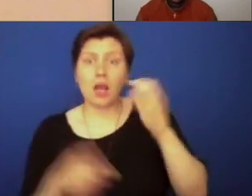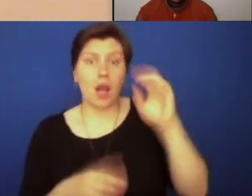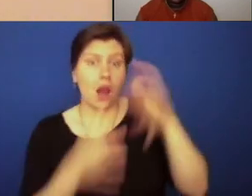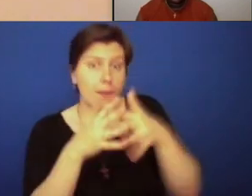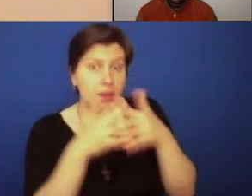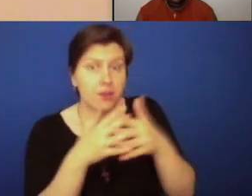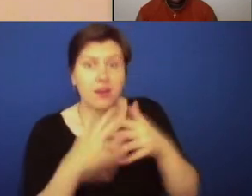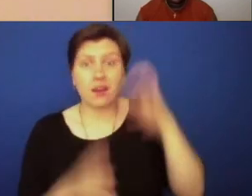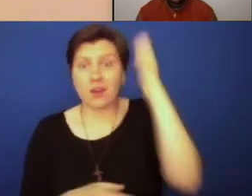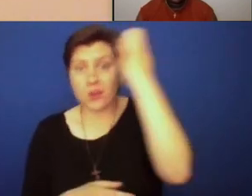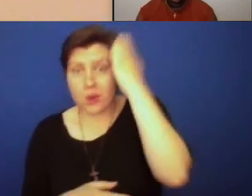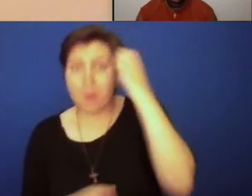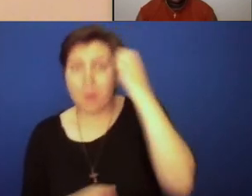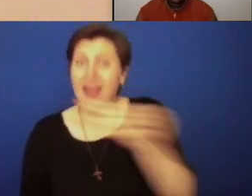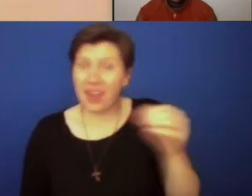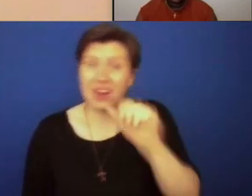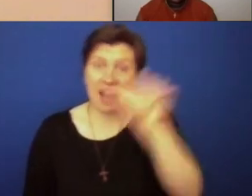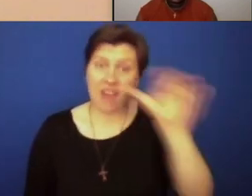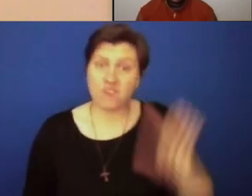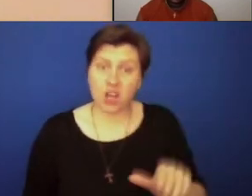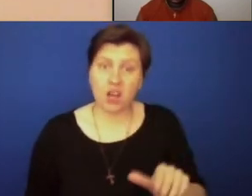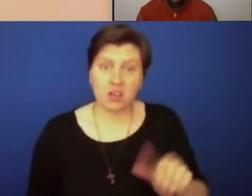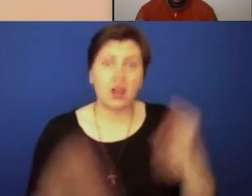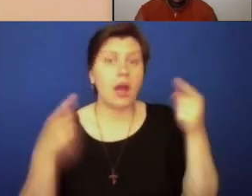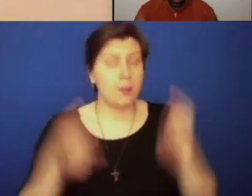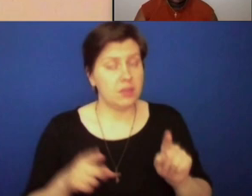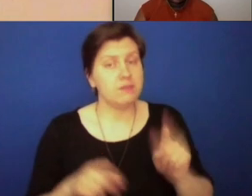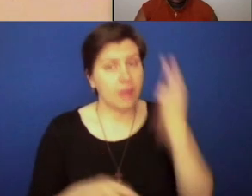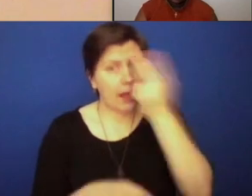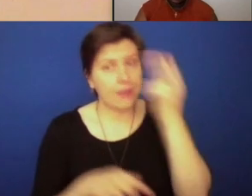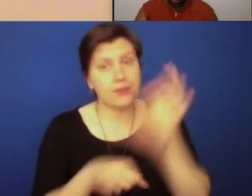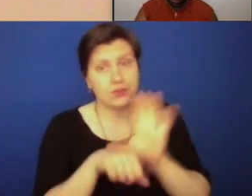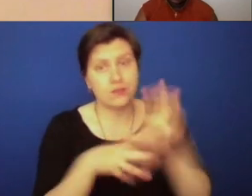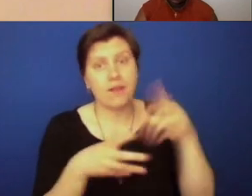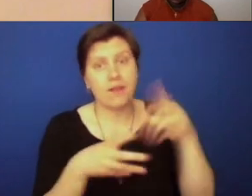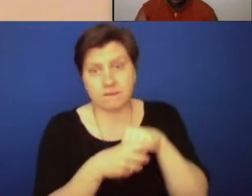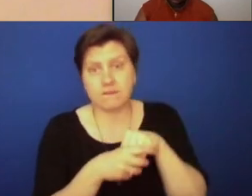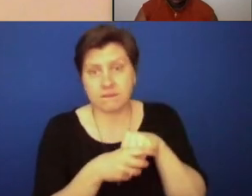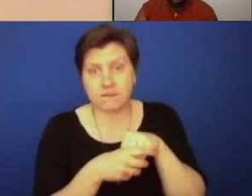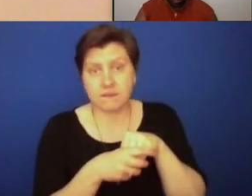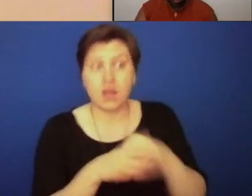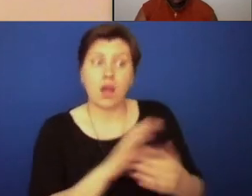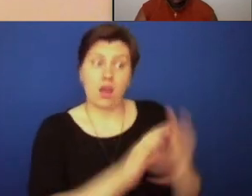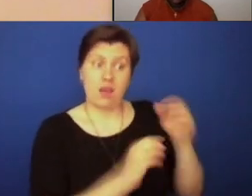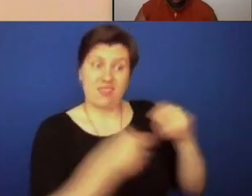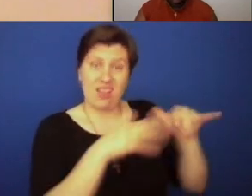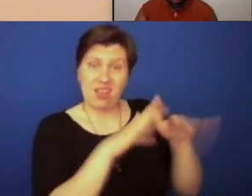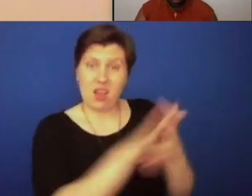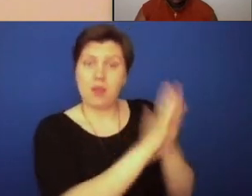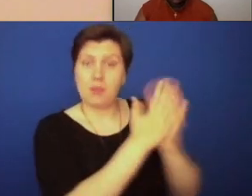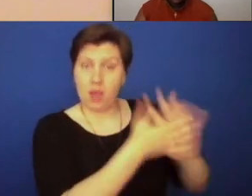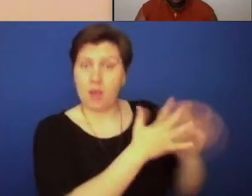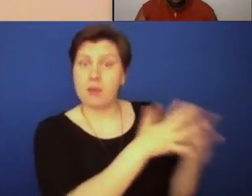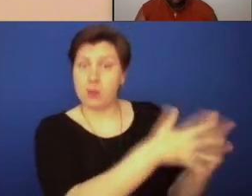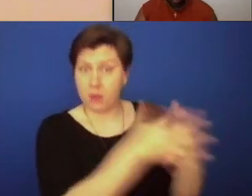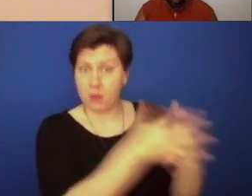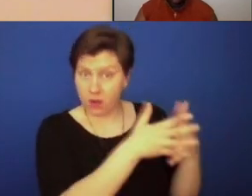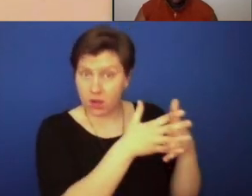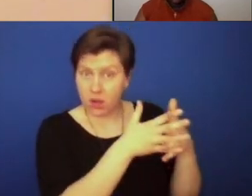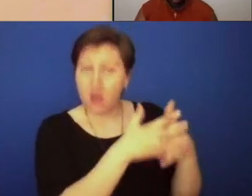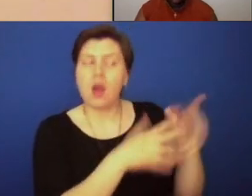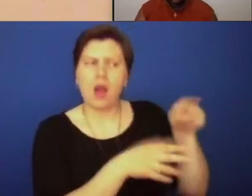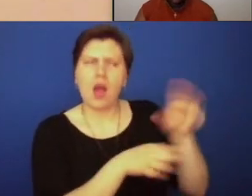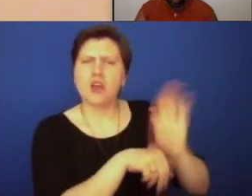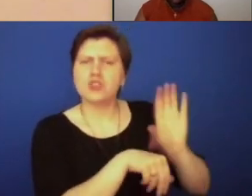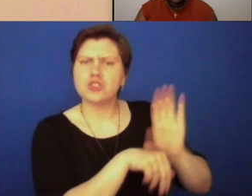Europe, and also in Africa. In the land area that became the United States, it's important to understand that the church itself was the